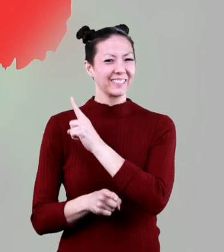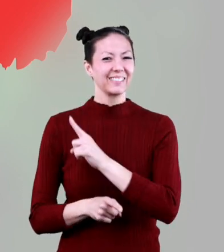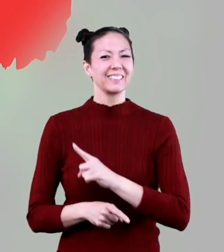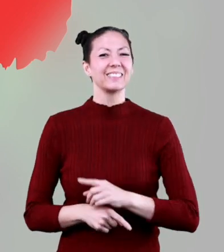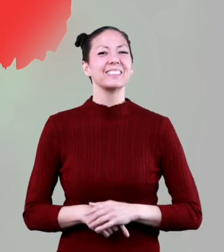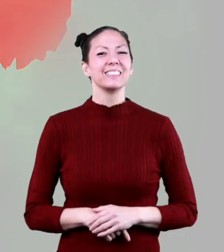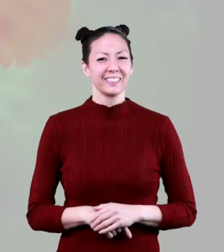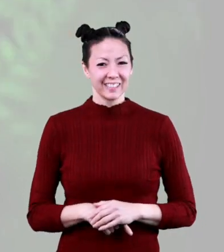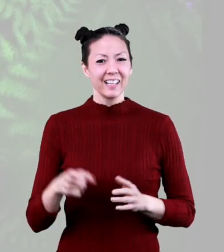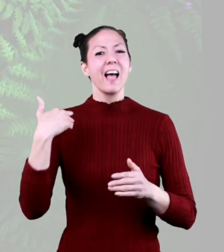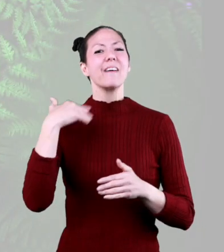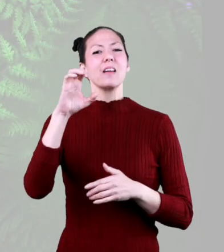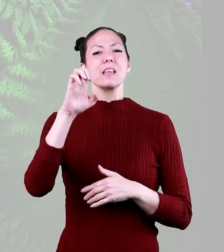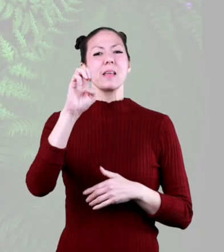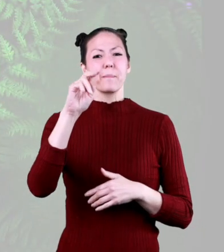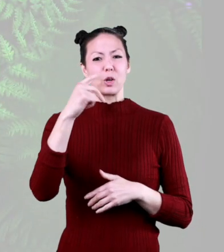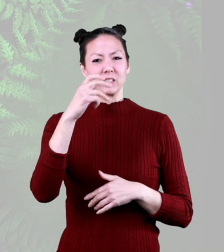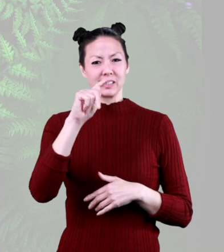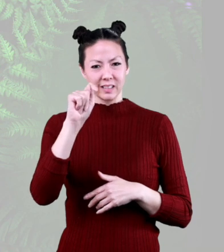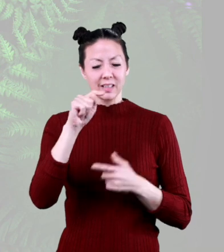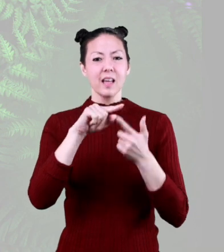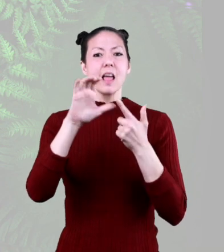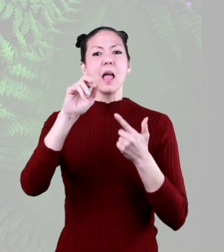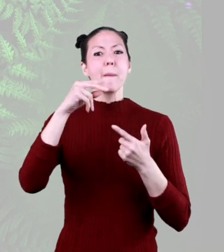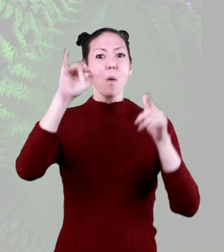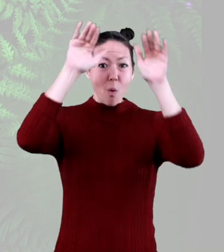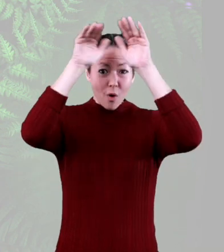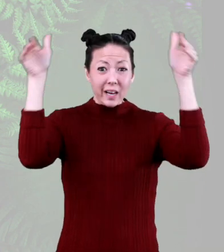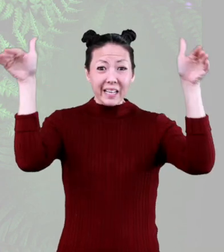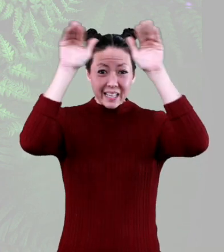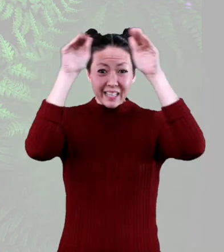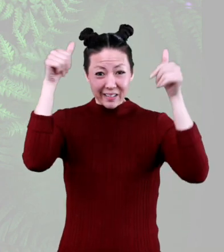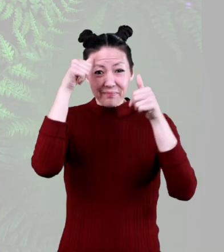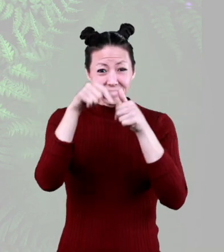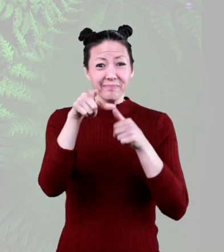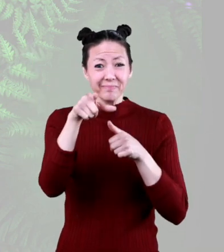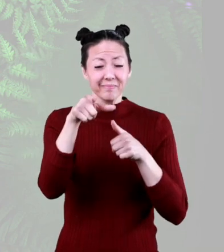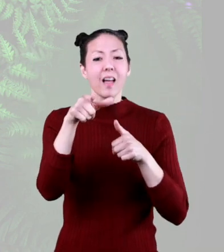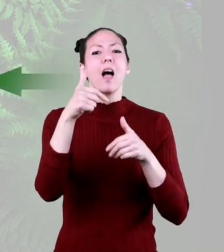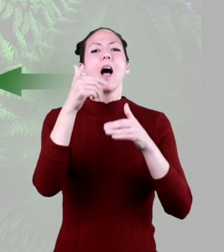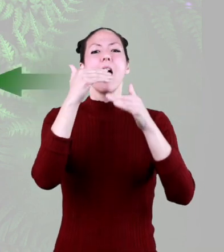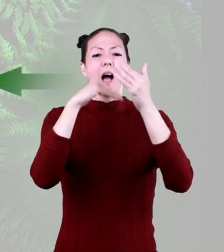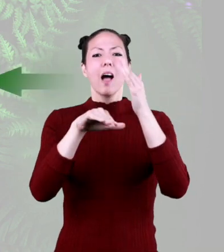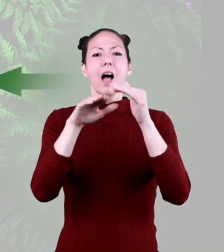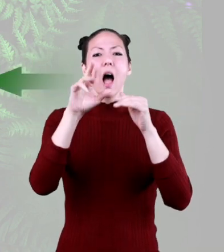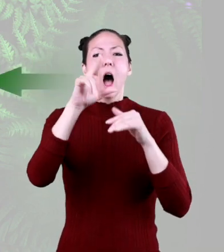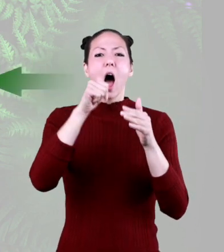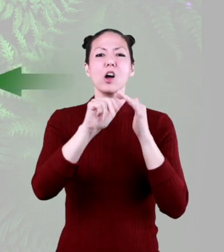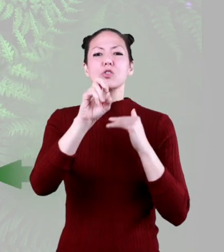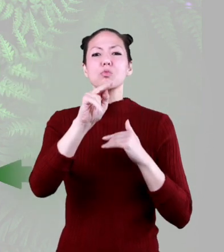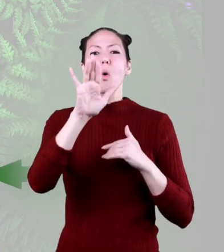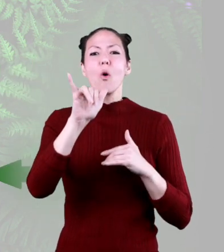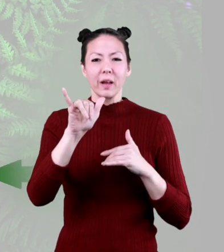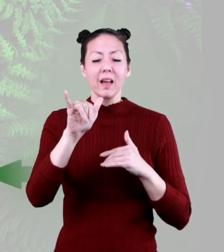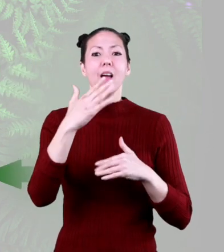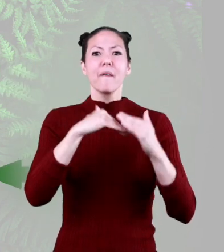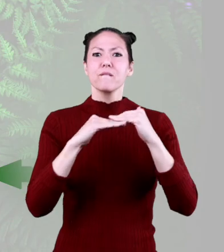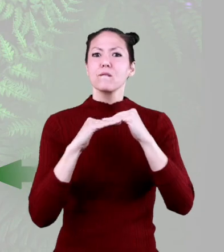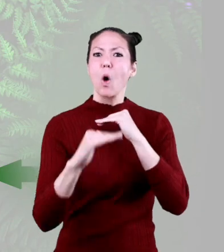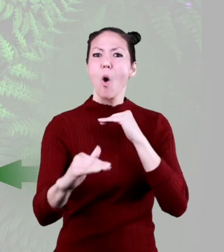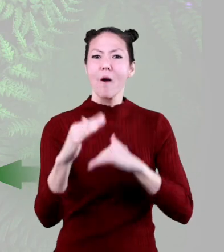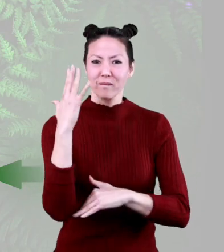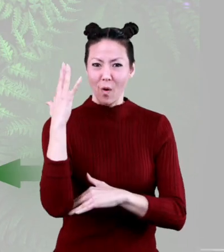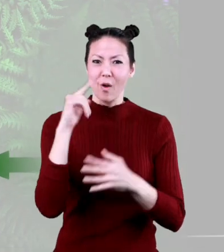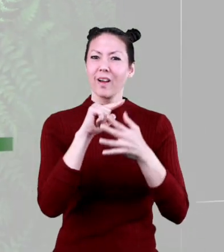True! They are the emergent, canopy, understory, and forest